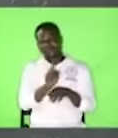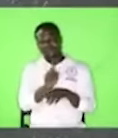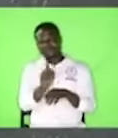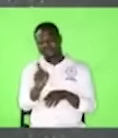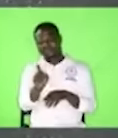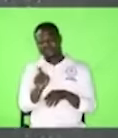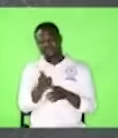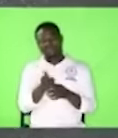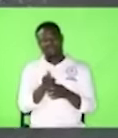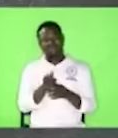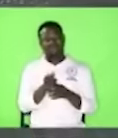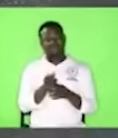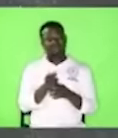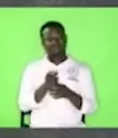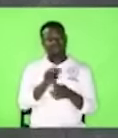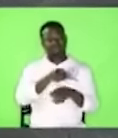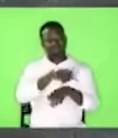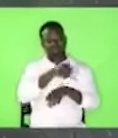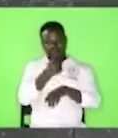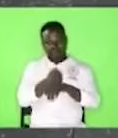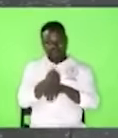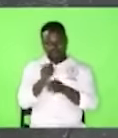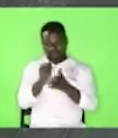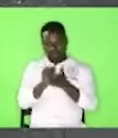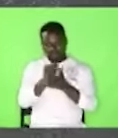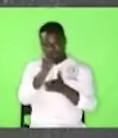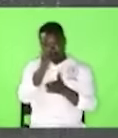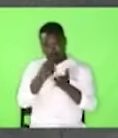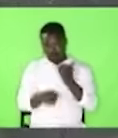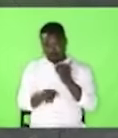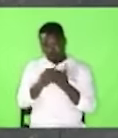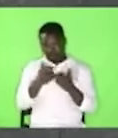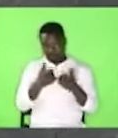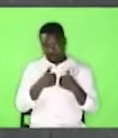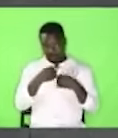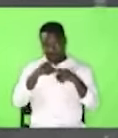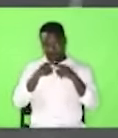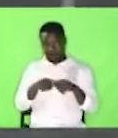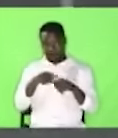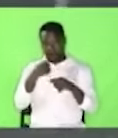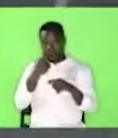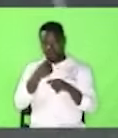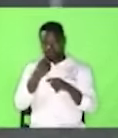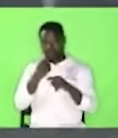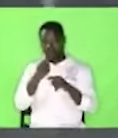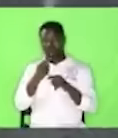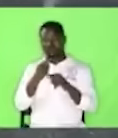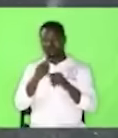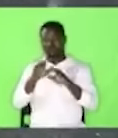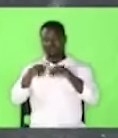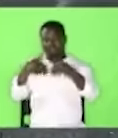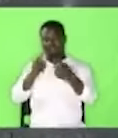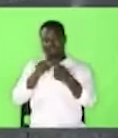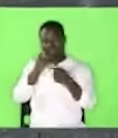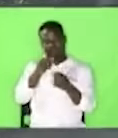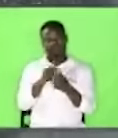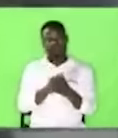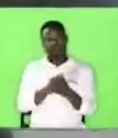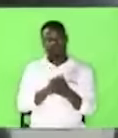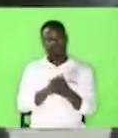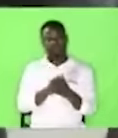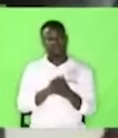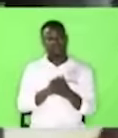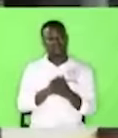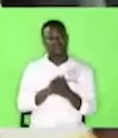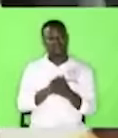the authority of what you have depends on who conferred it on you but in